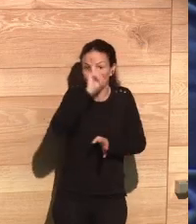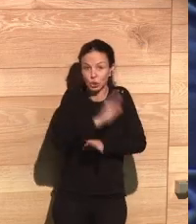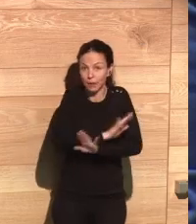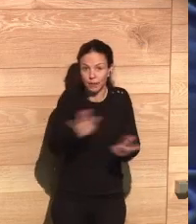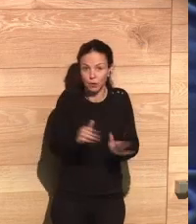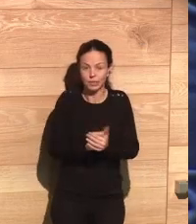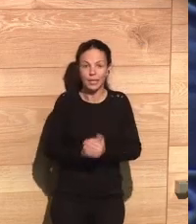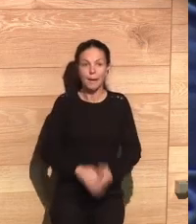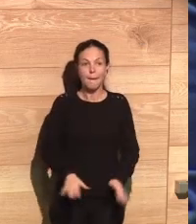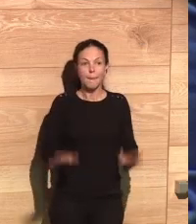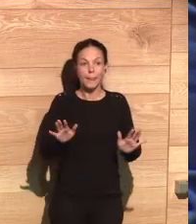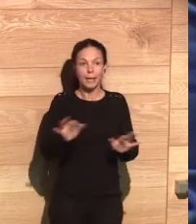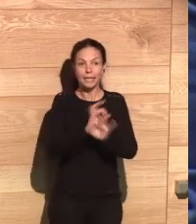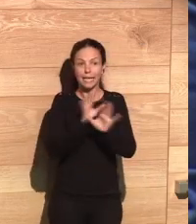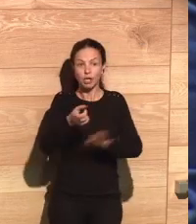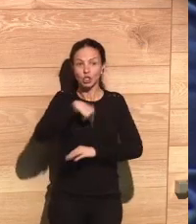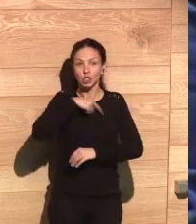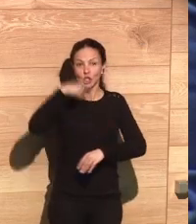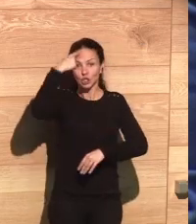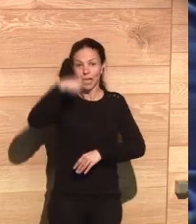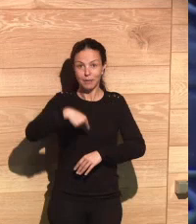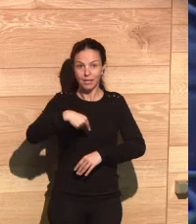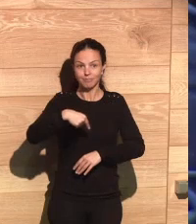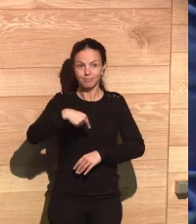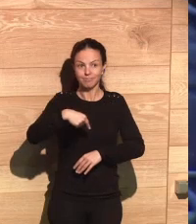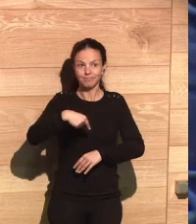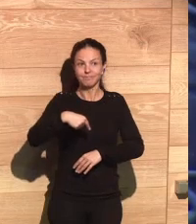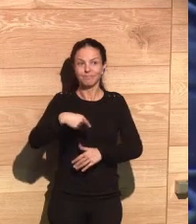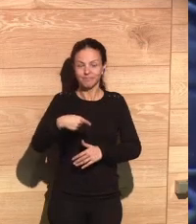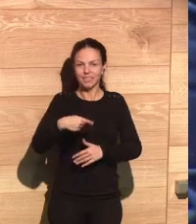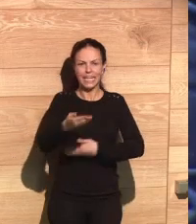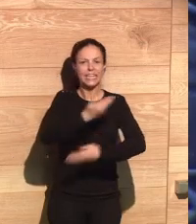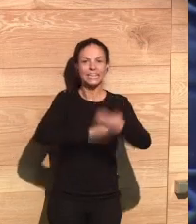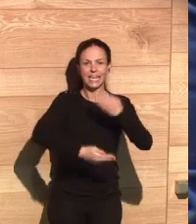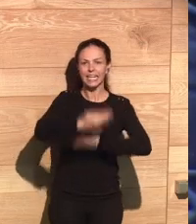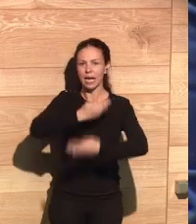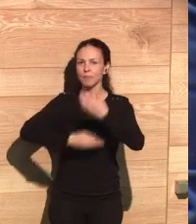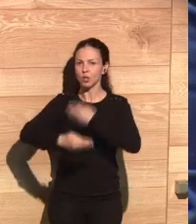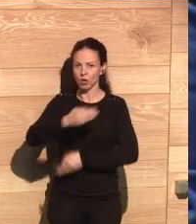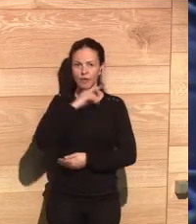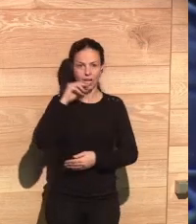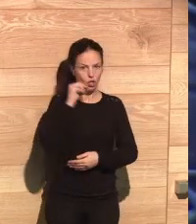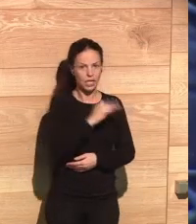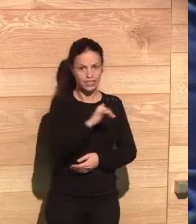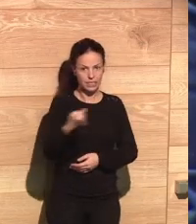a unit of measurement for the value of data. But we need to be aware that there is an exchange of